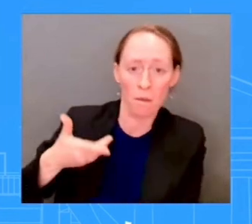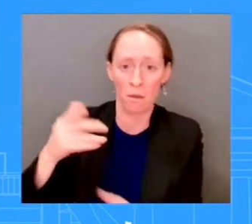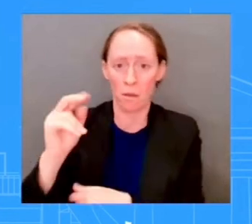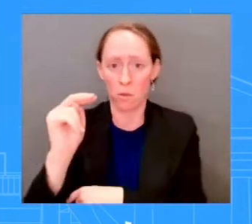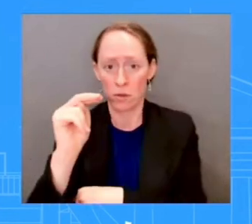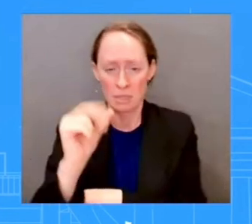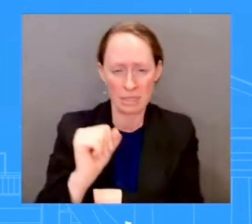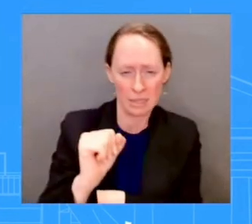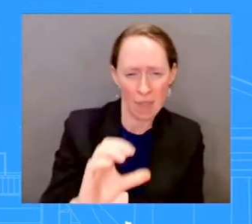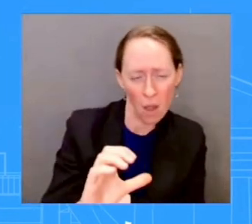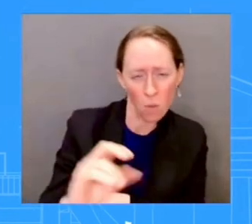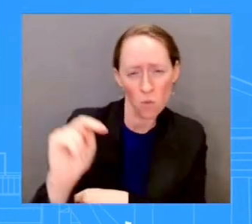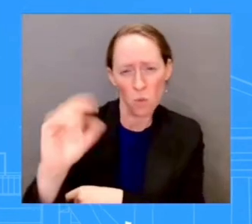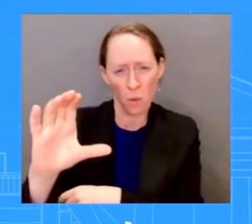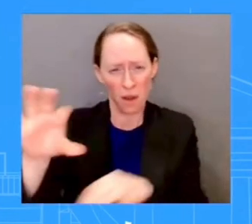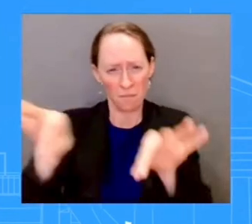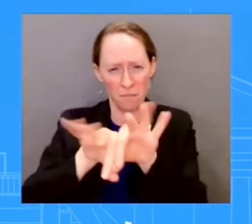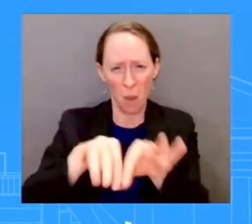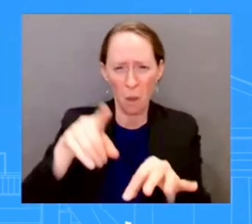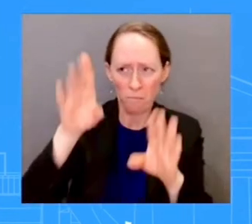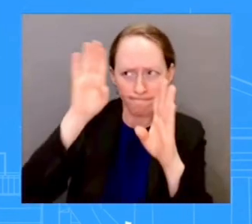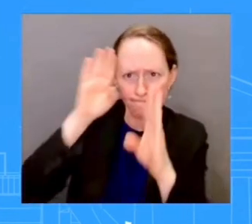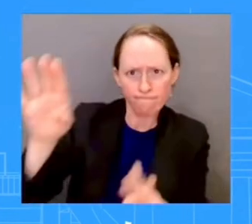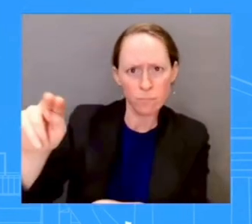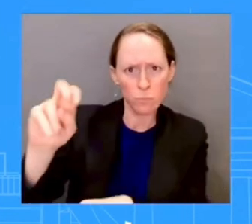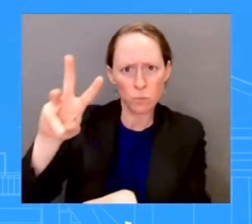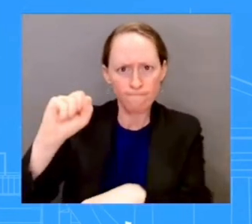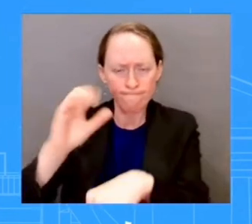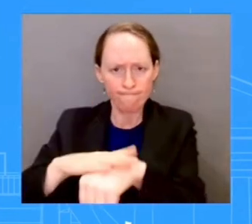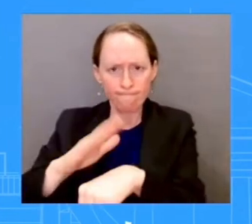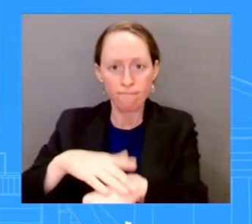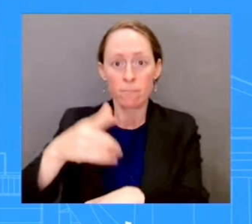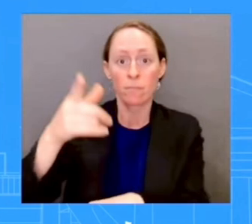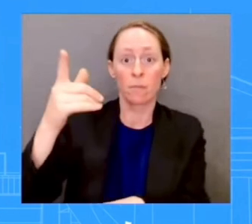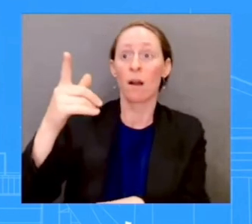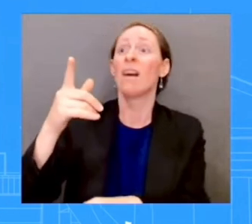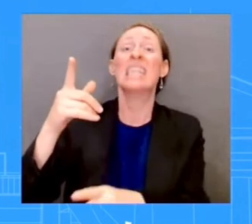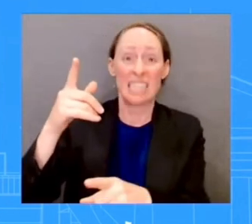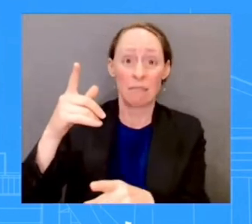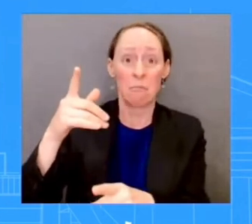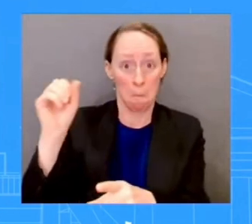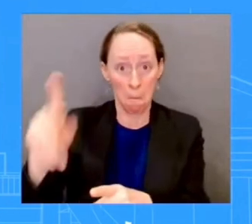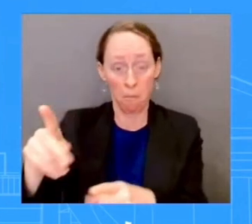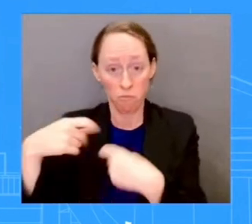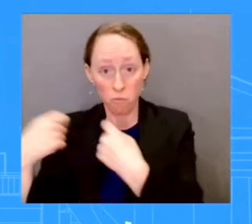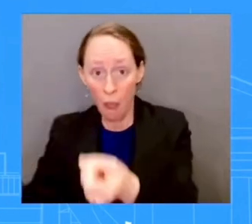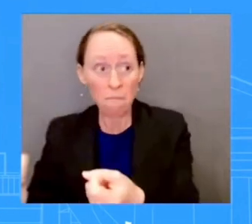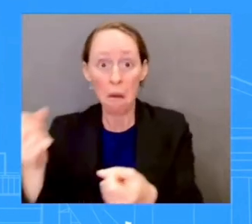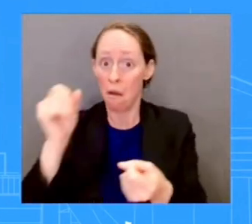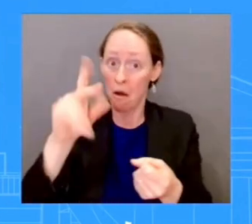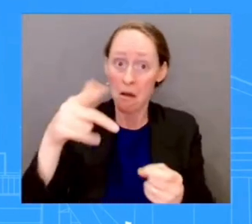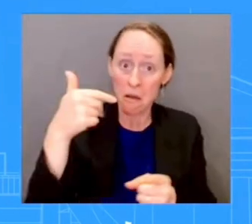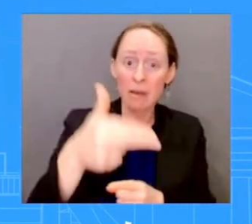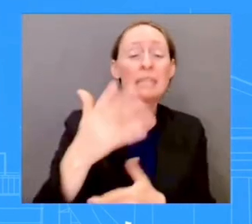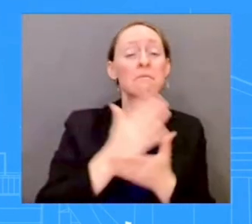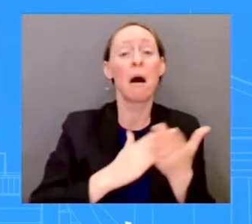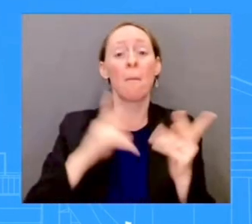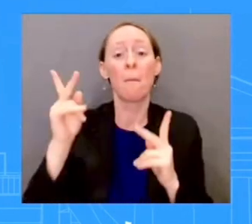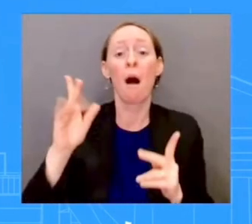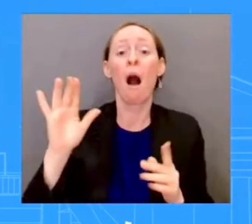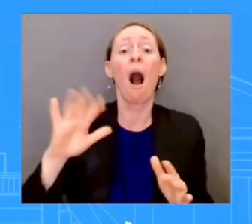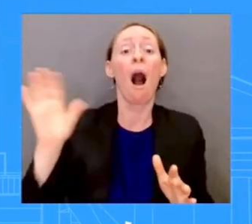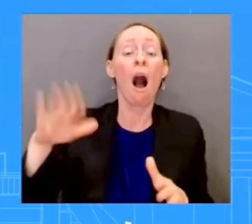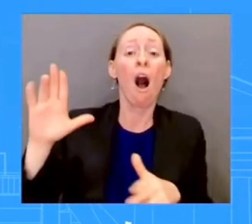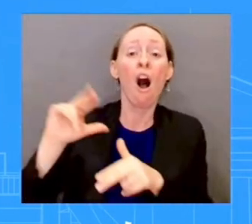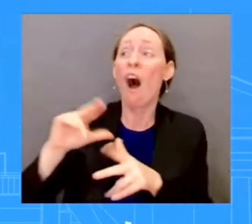where it is safe to move, because often people think the hurricane has passed, but that doesn't mean that all the storm surge and flooding is over.